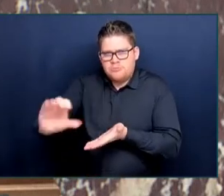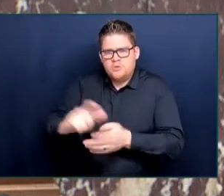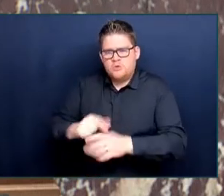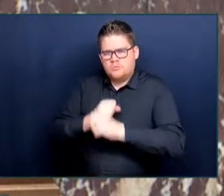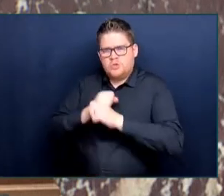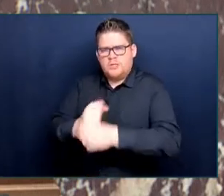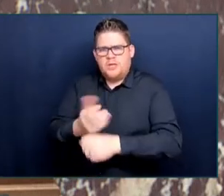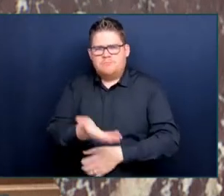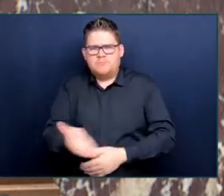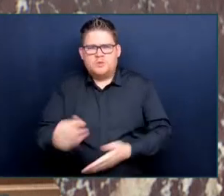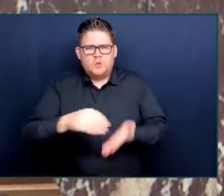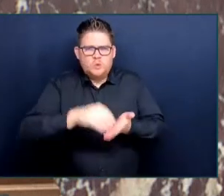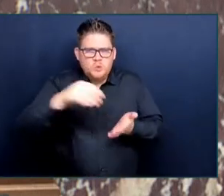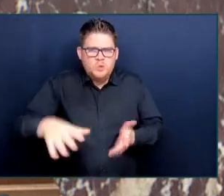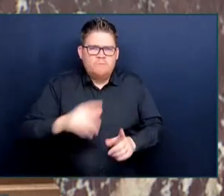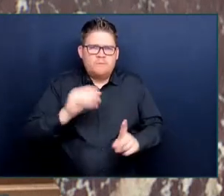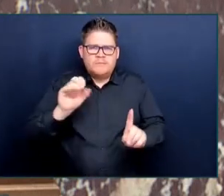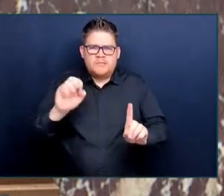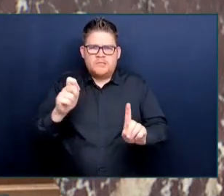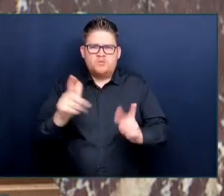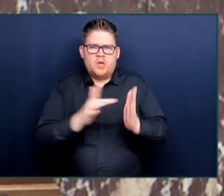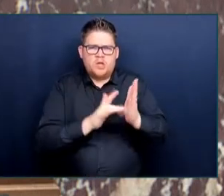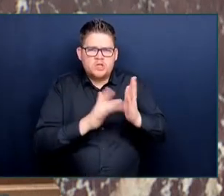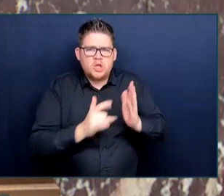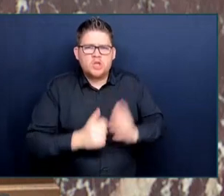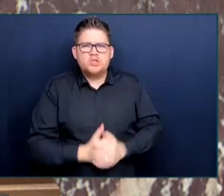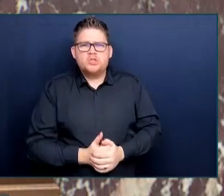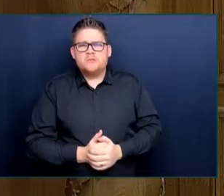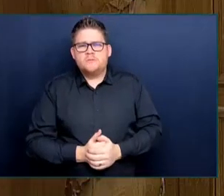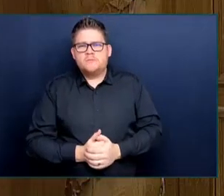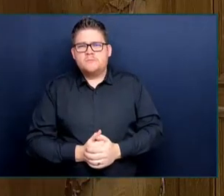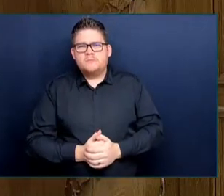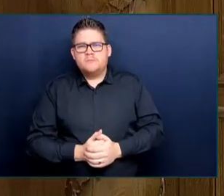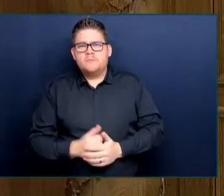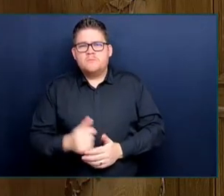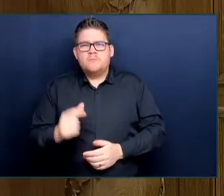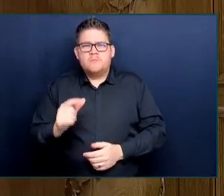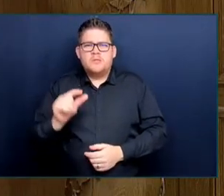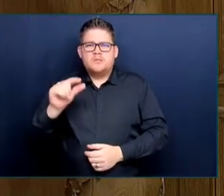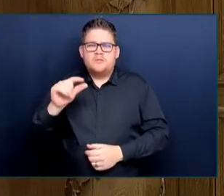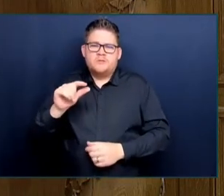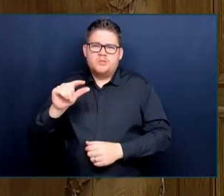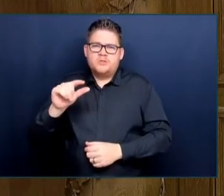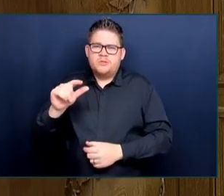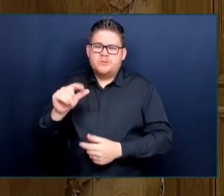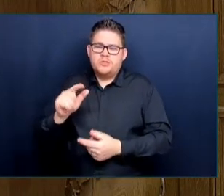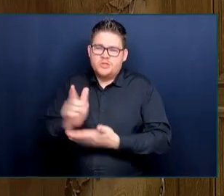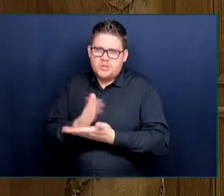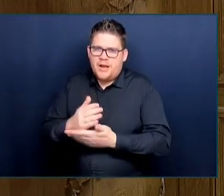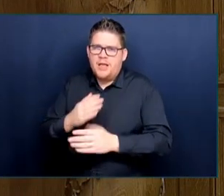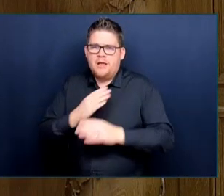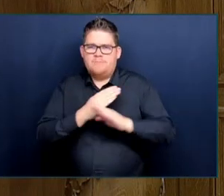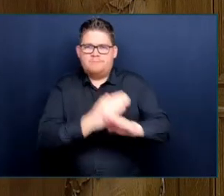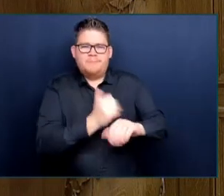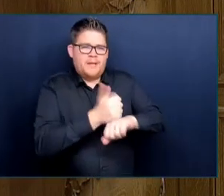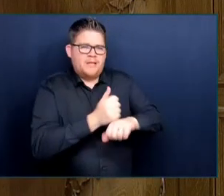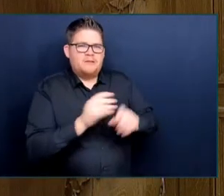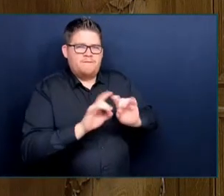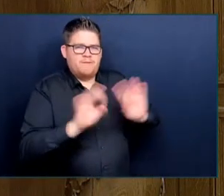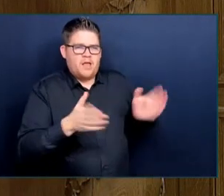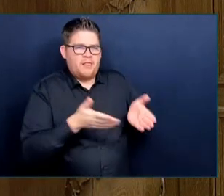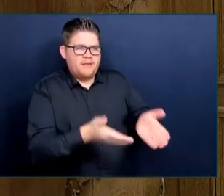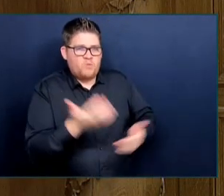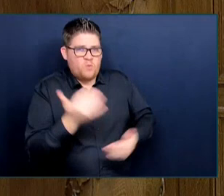gender-based violence on campus? Minister Appel, secondary education. Thank you very much, Mr. Speaker.